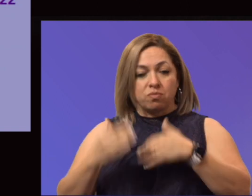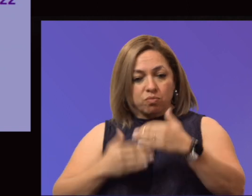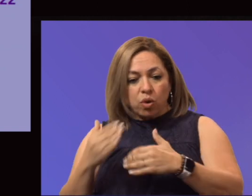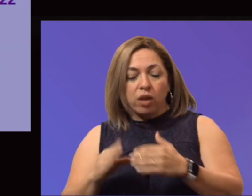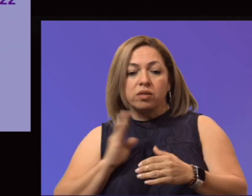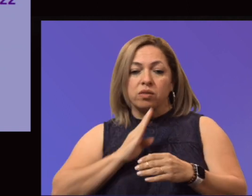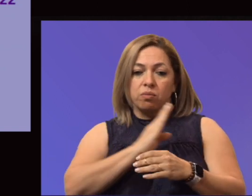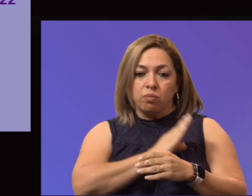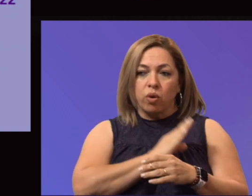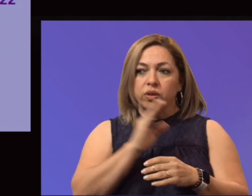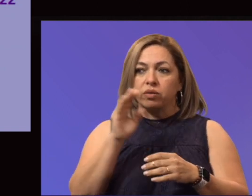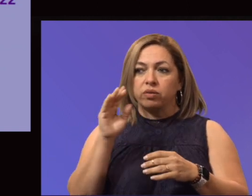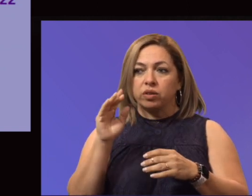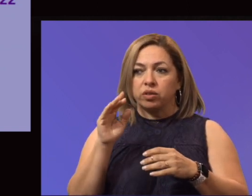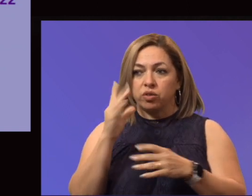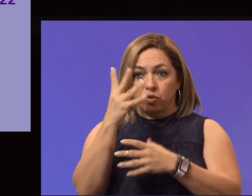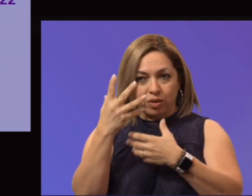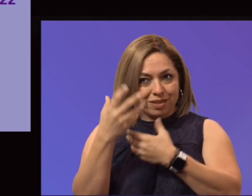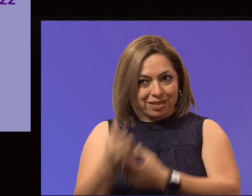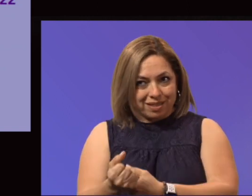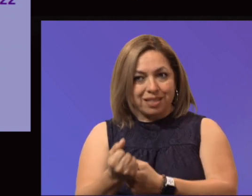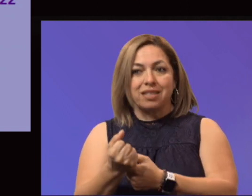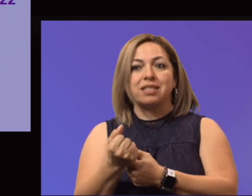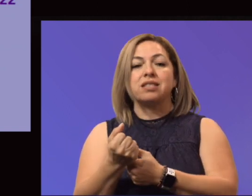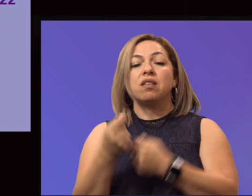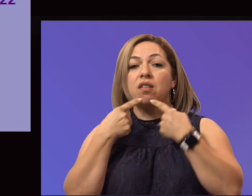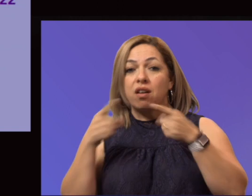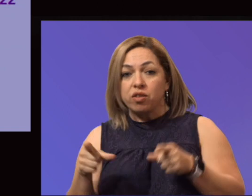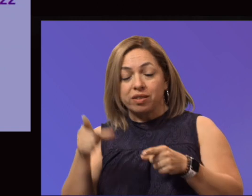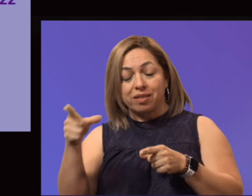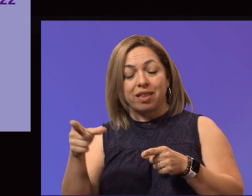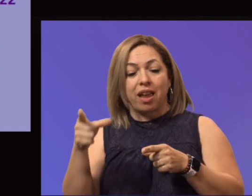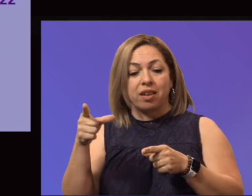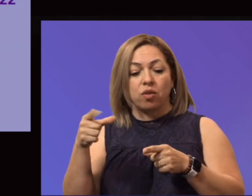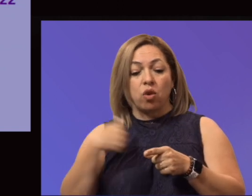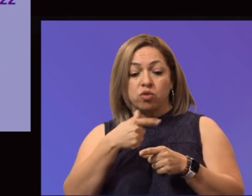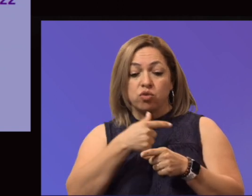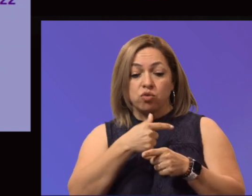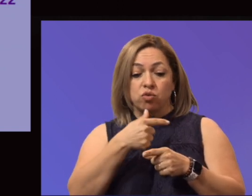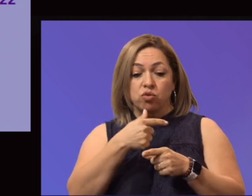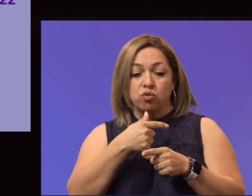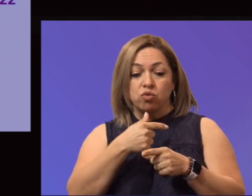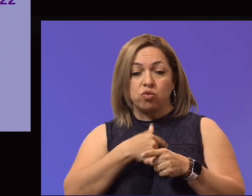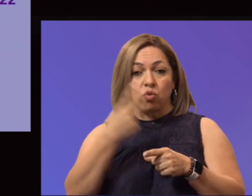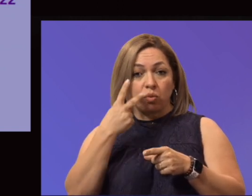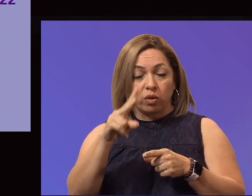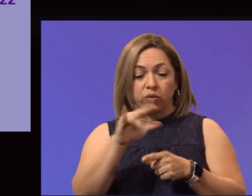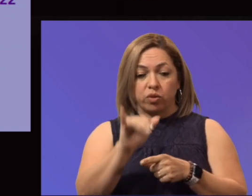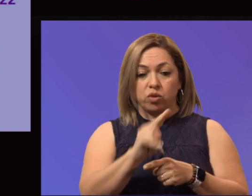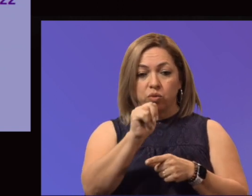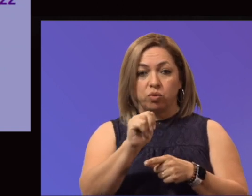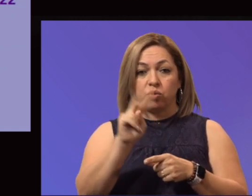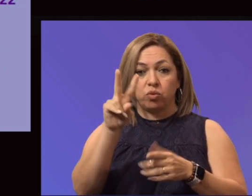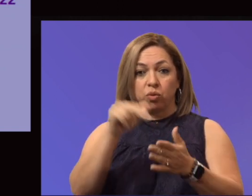Trustees address. Our reaffirmation accreditation we anticipate in June of 2023. The